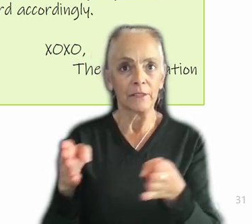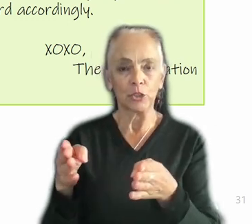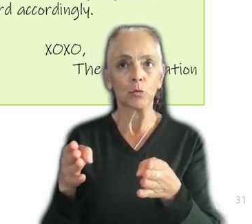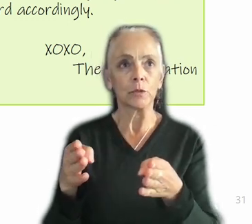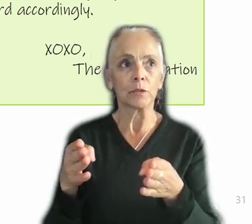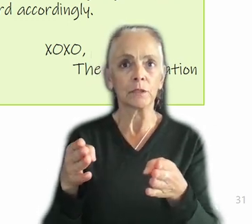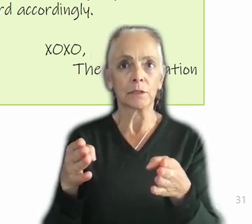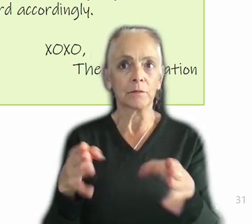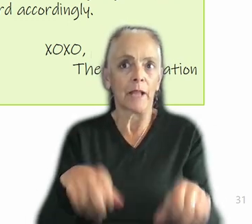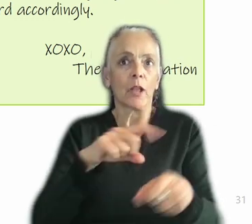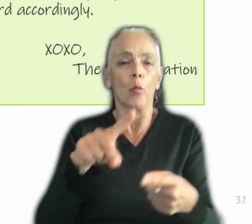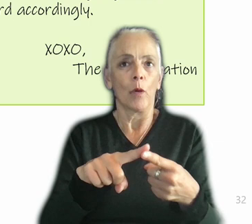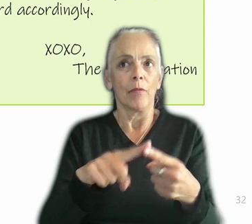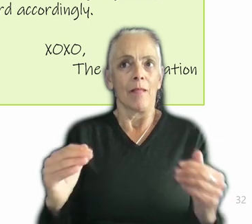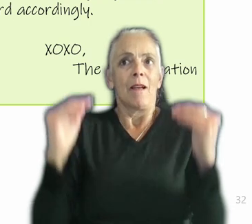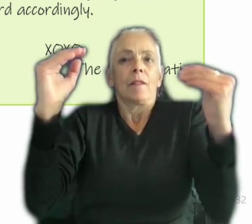understanding.